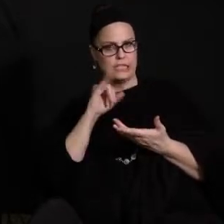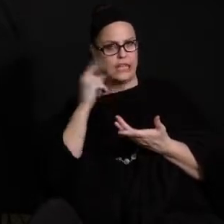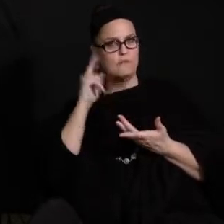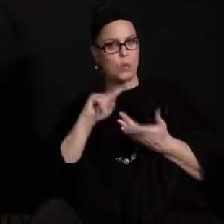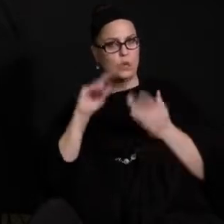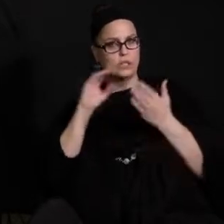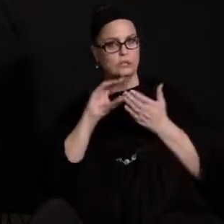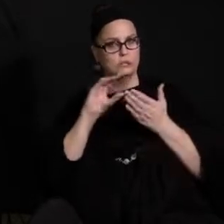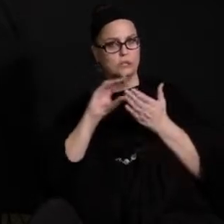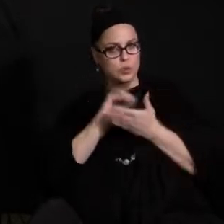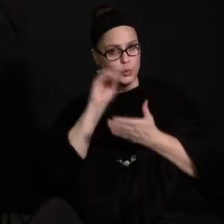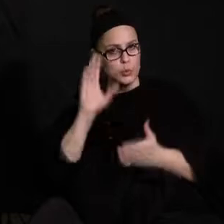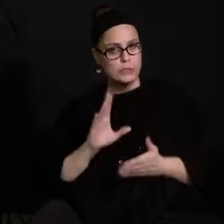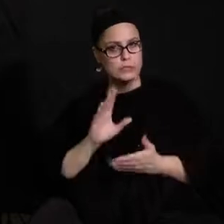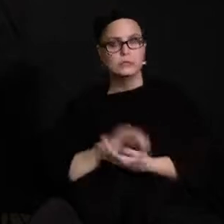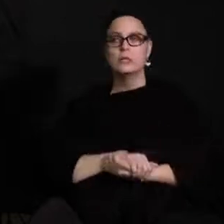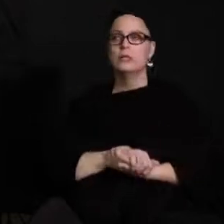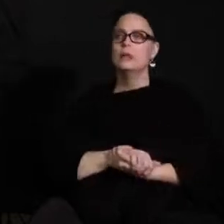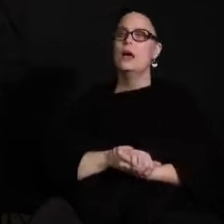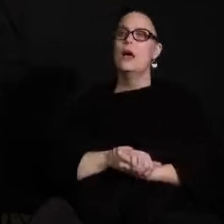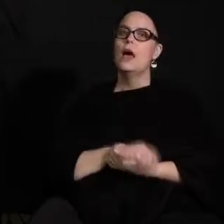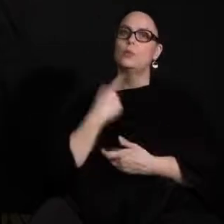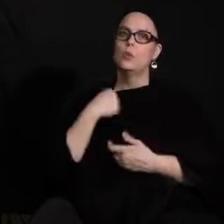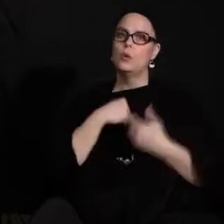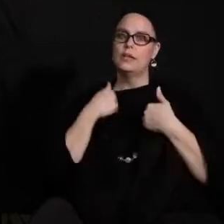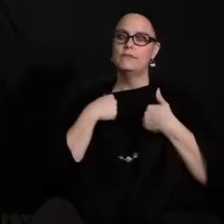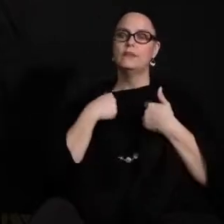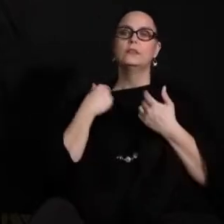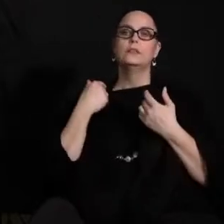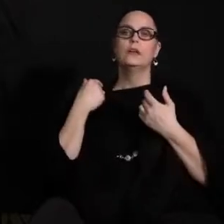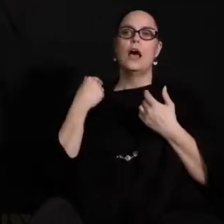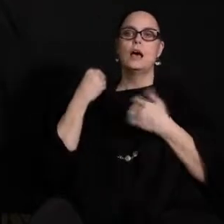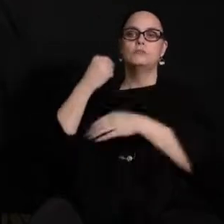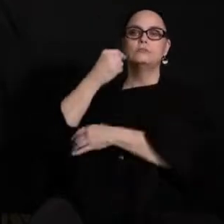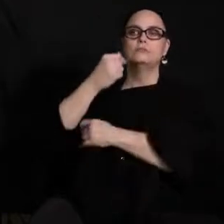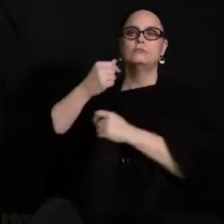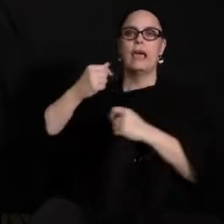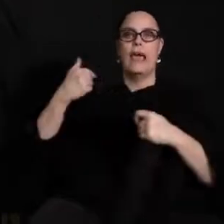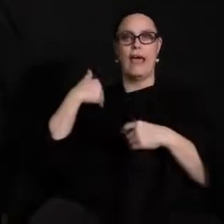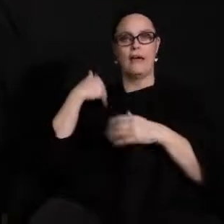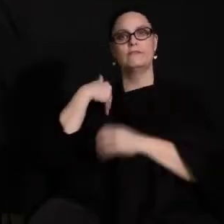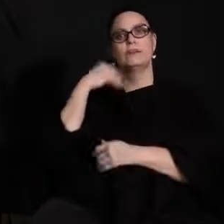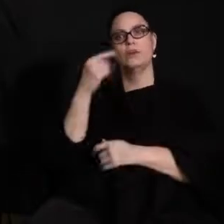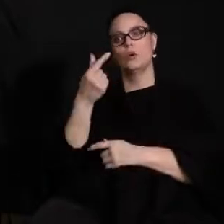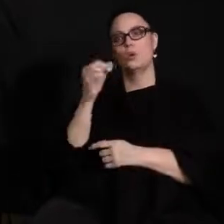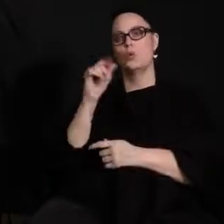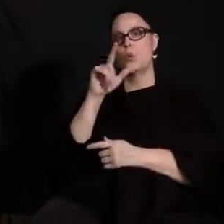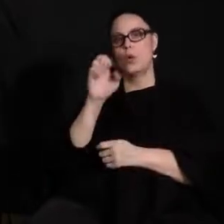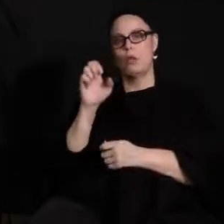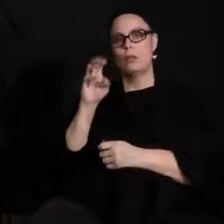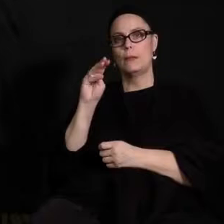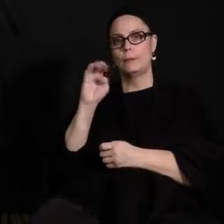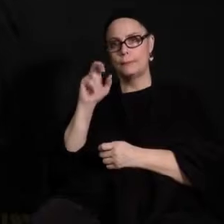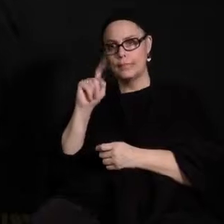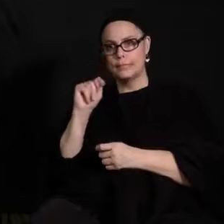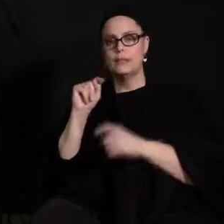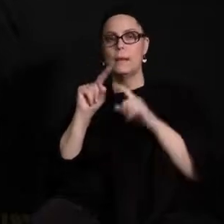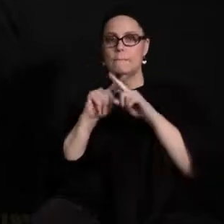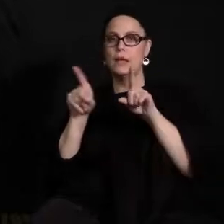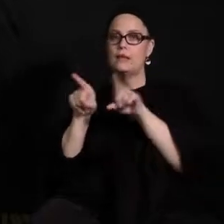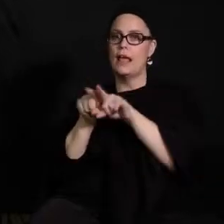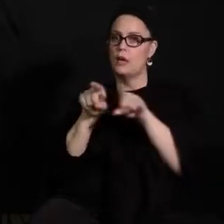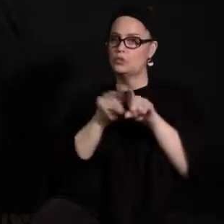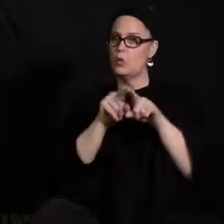have both of those devices we subscribe to google enterprise services so teachers not only have google meet but they have a full suite of google